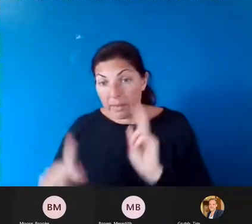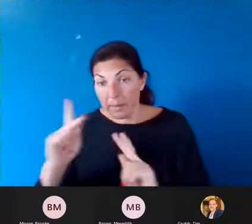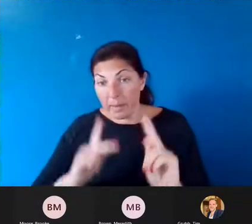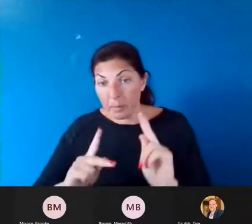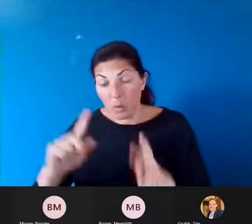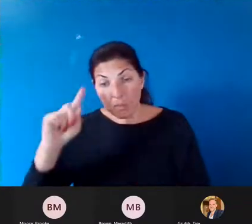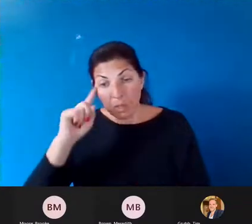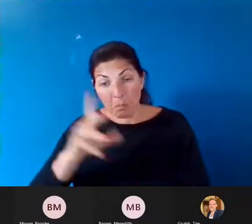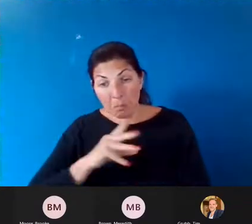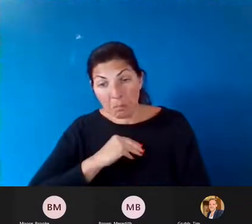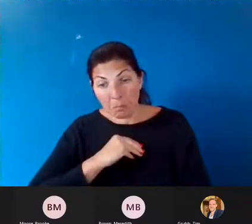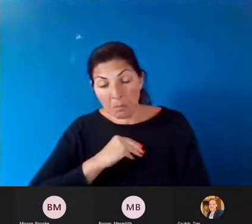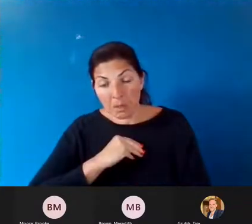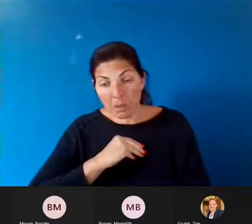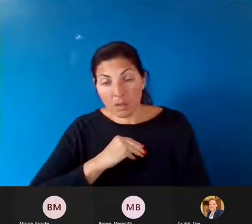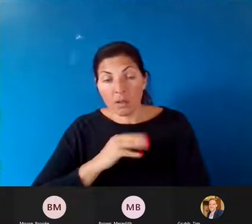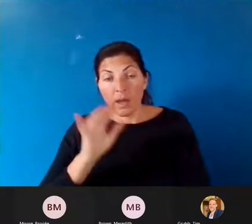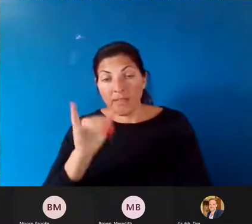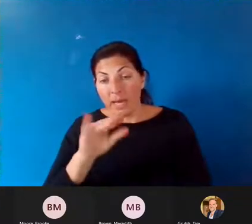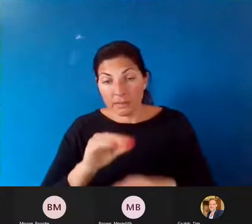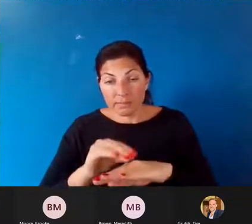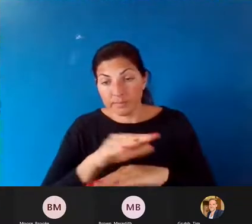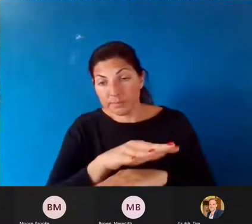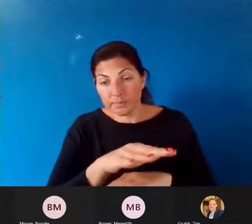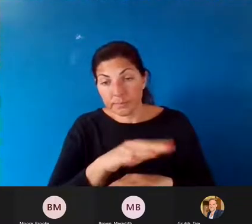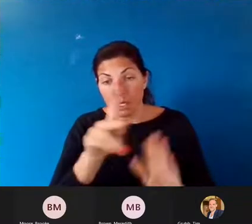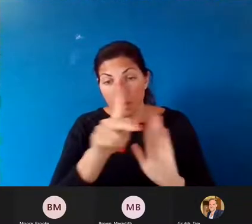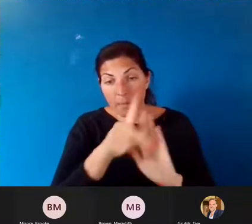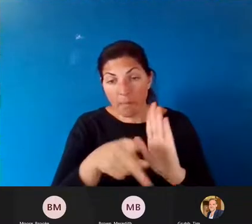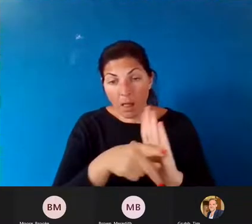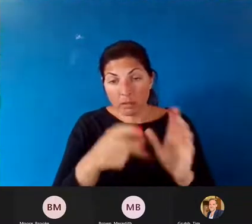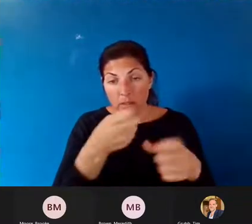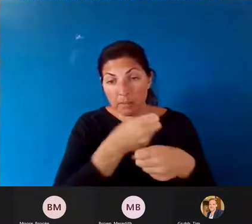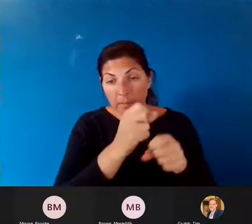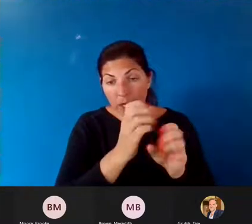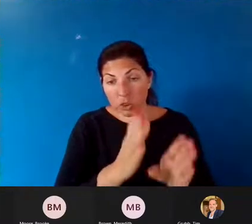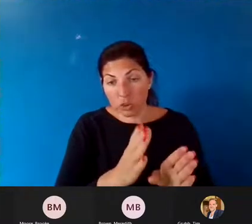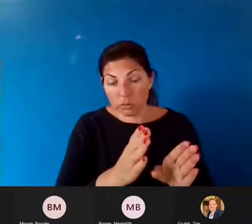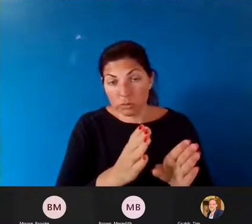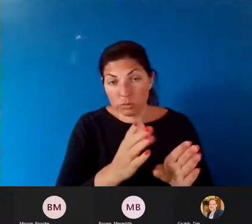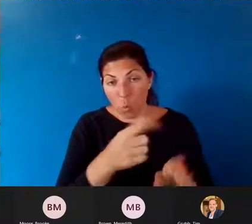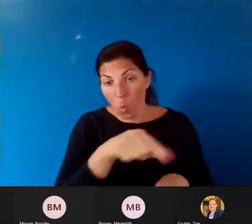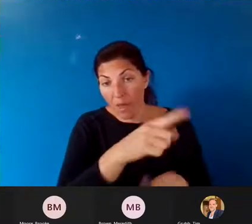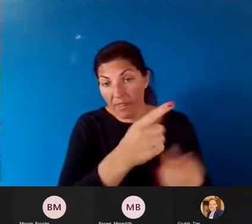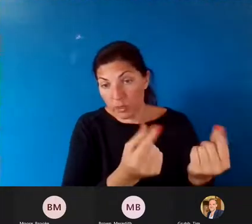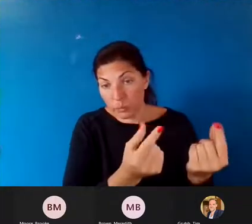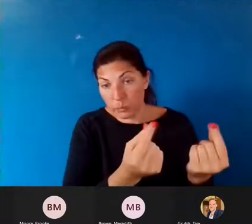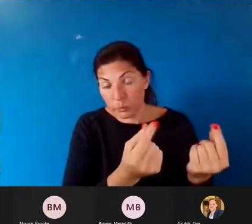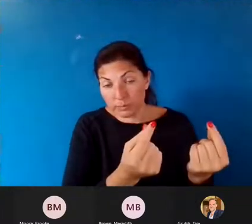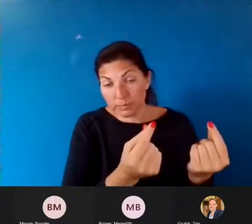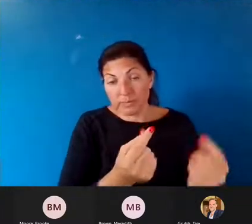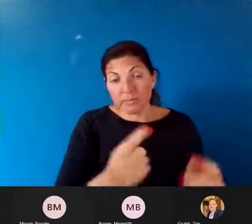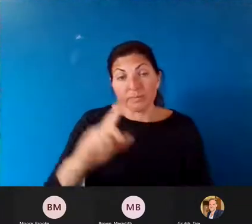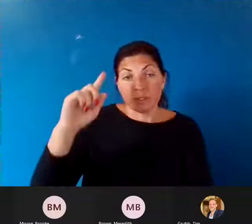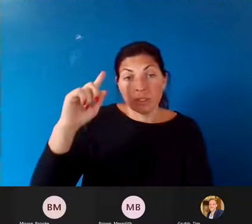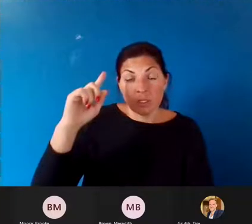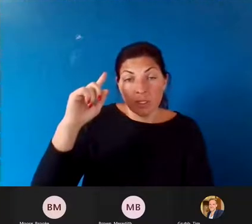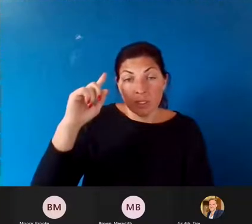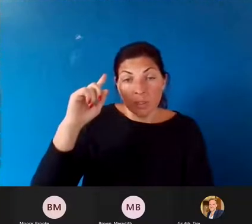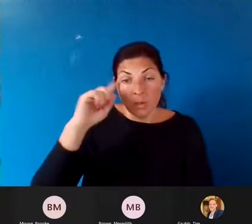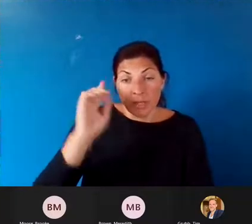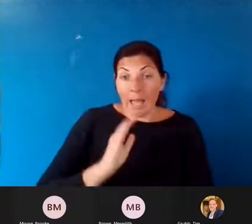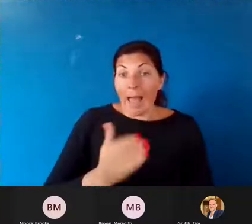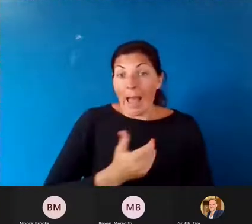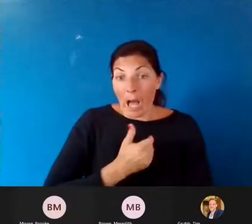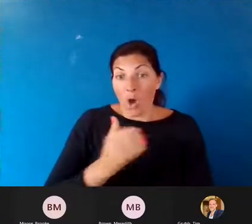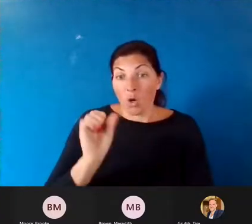ultimately shapes what policymakers do. And so I think the our job